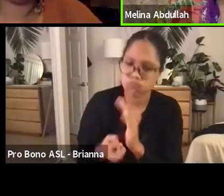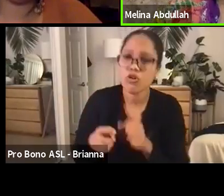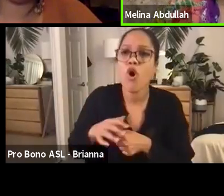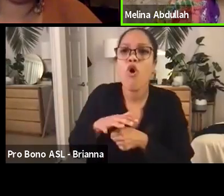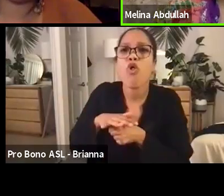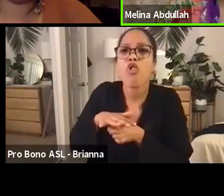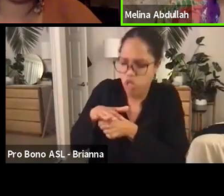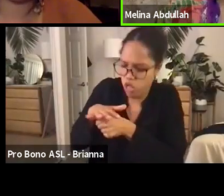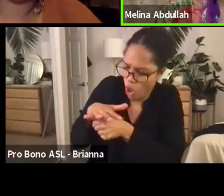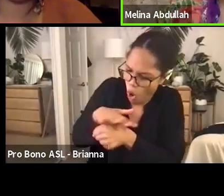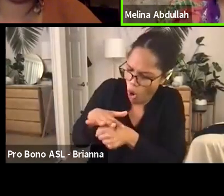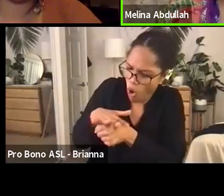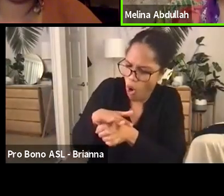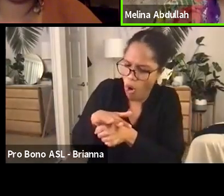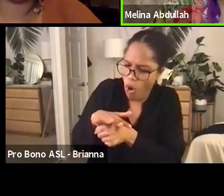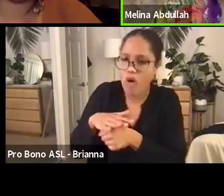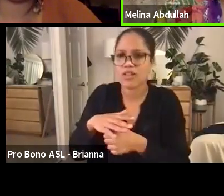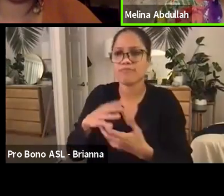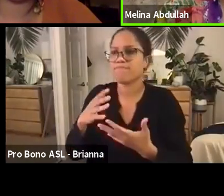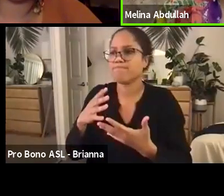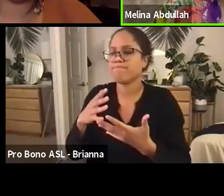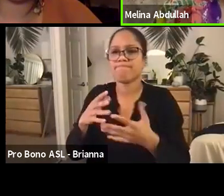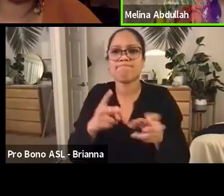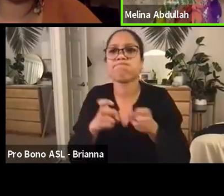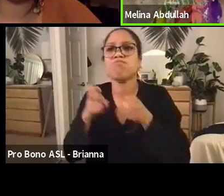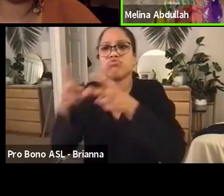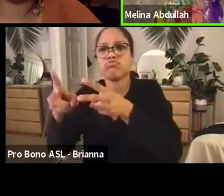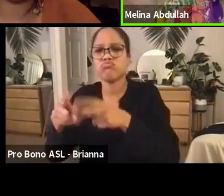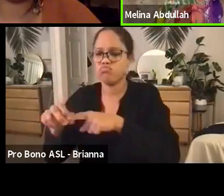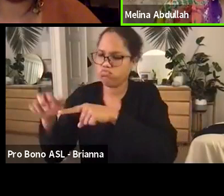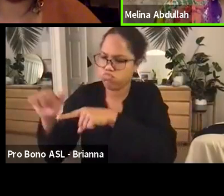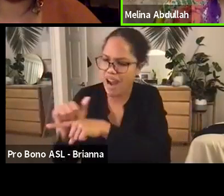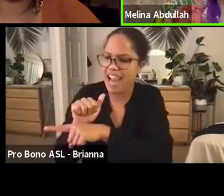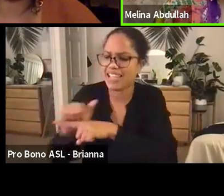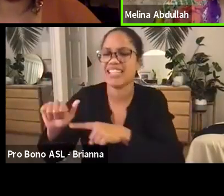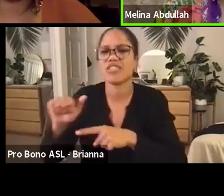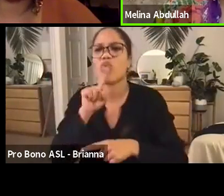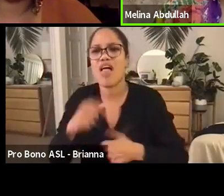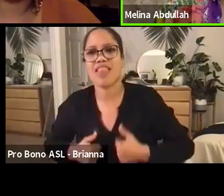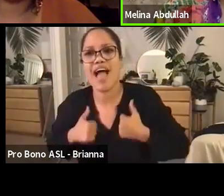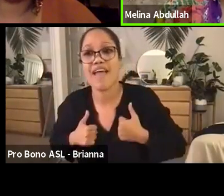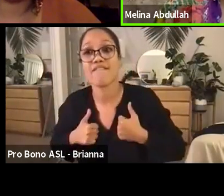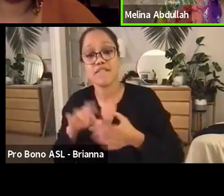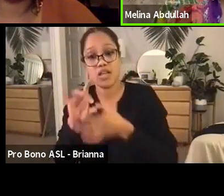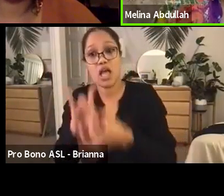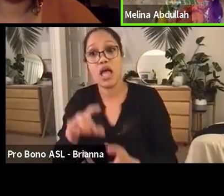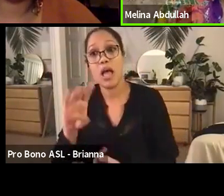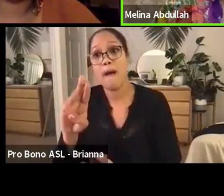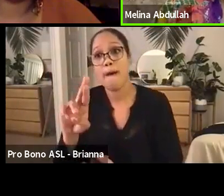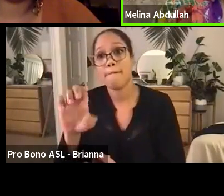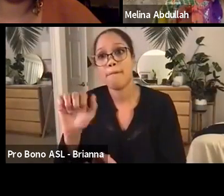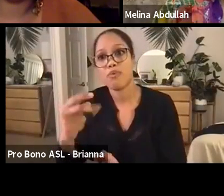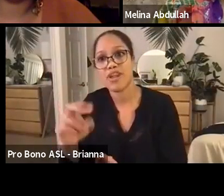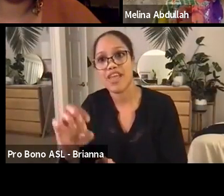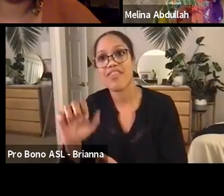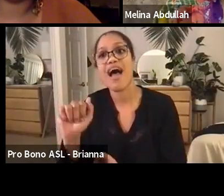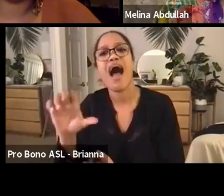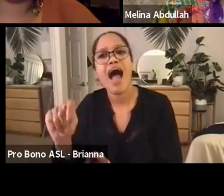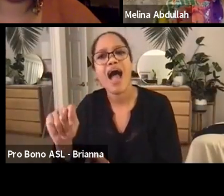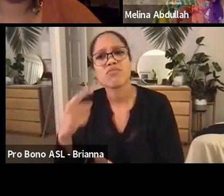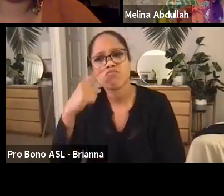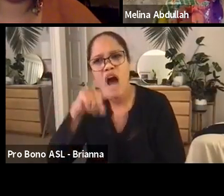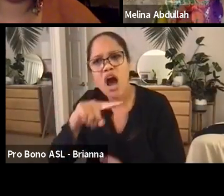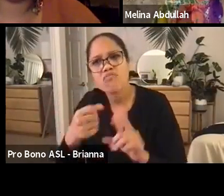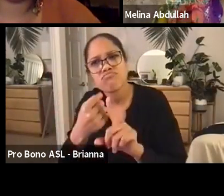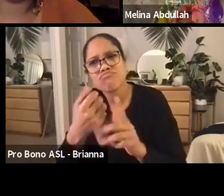of the Breathe Act, the localized implementation of the Breathe Act, which is called the Compton Promise, right? Yes, the Compton